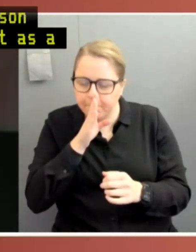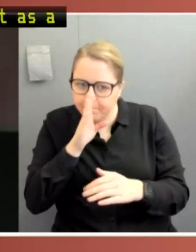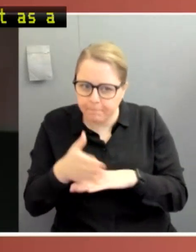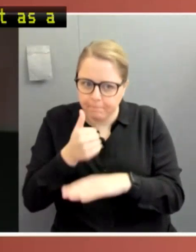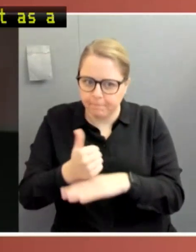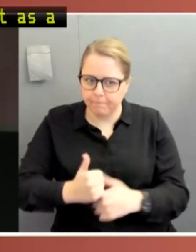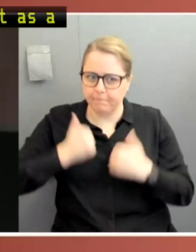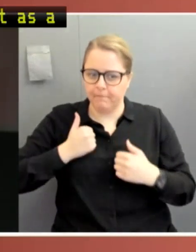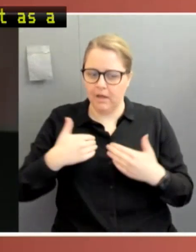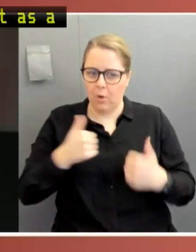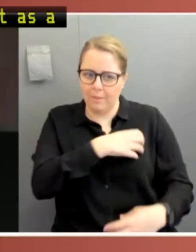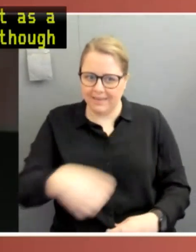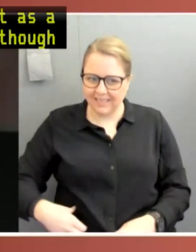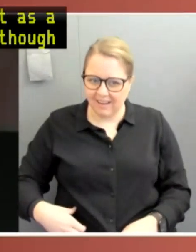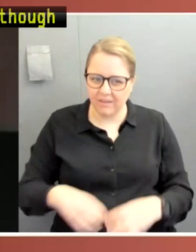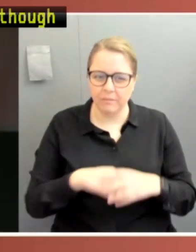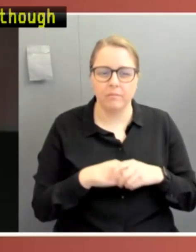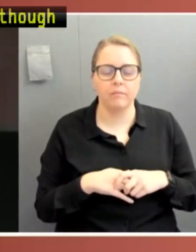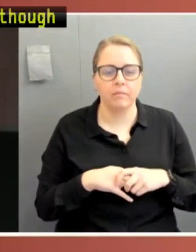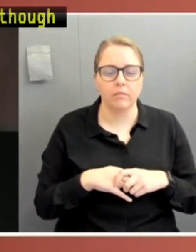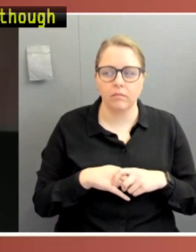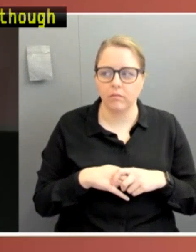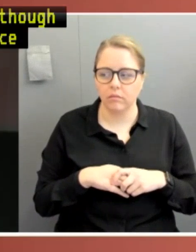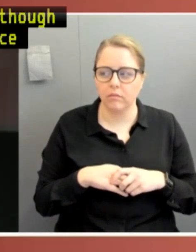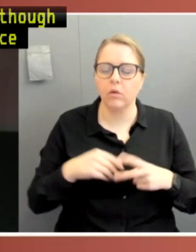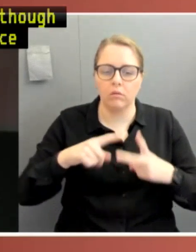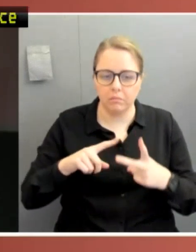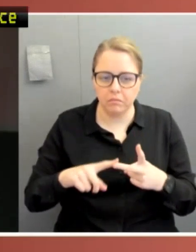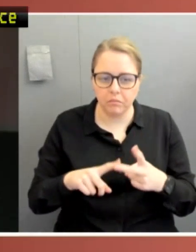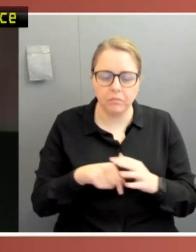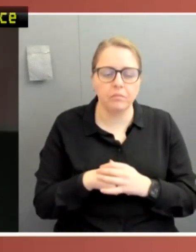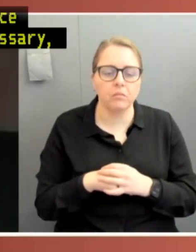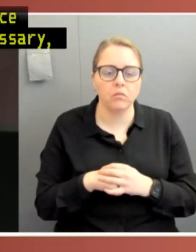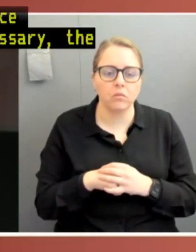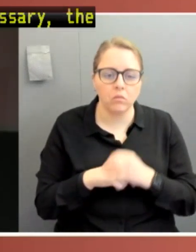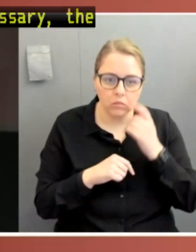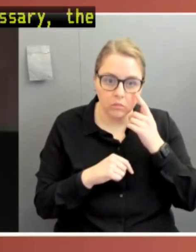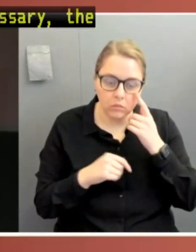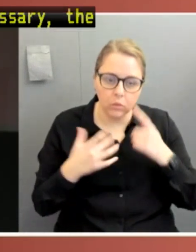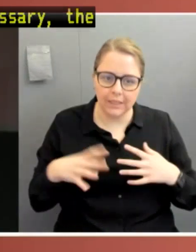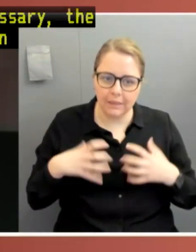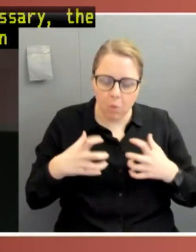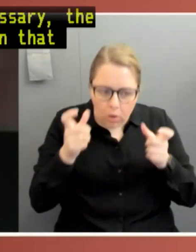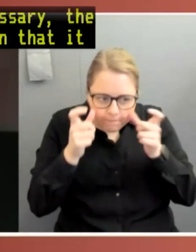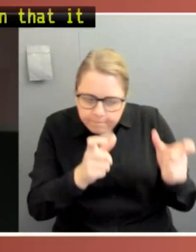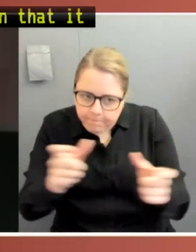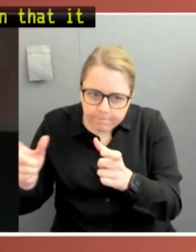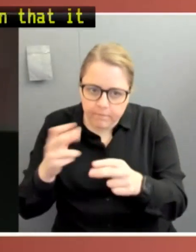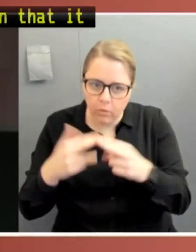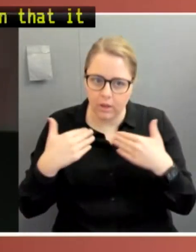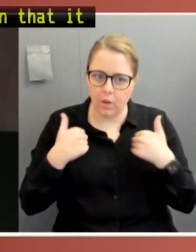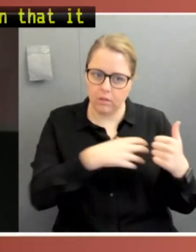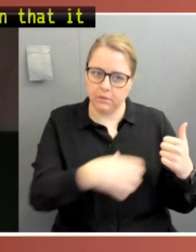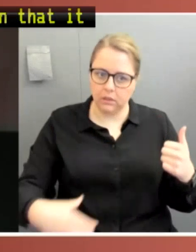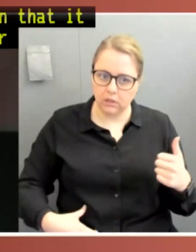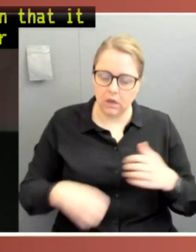found unnecessary, the decision made some sense and it provided an opportunity for greater oversight of the health minister's powers. Of course, it would have been better if